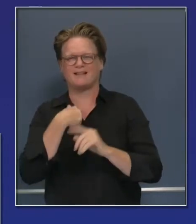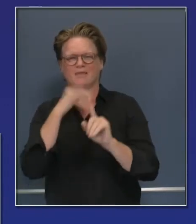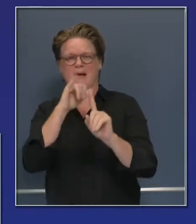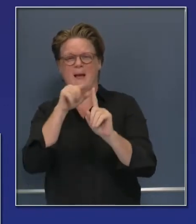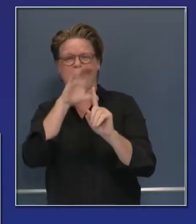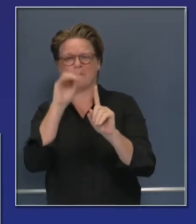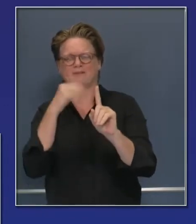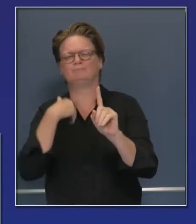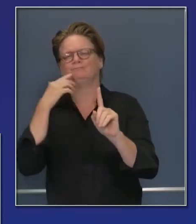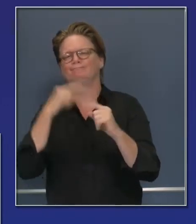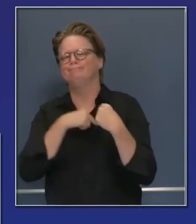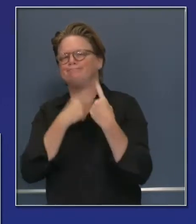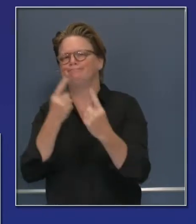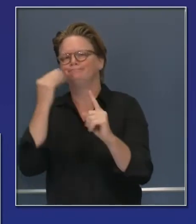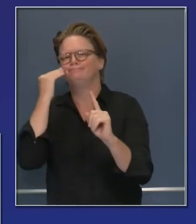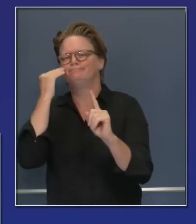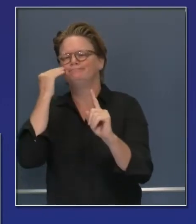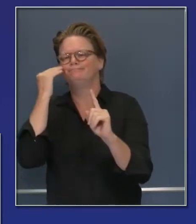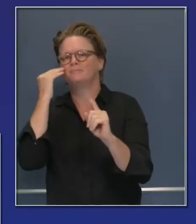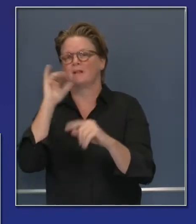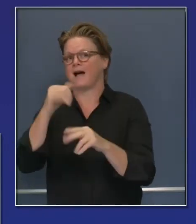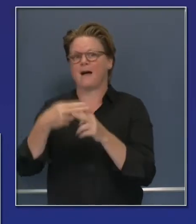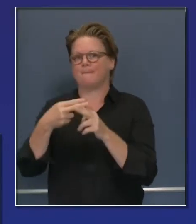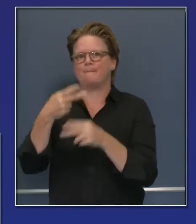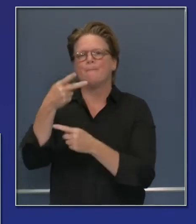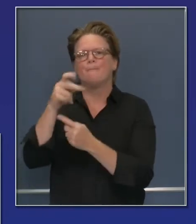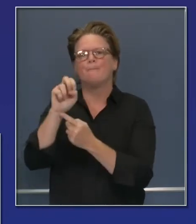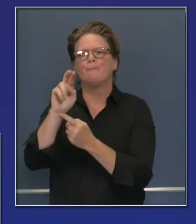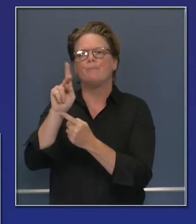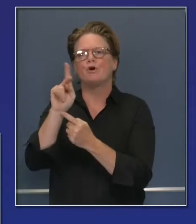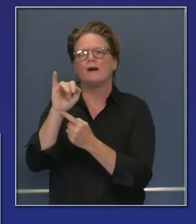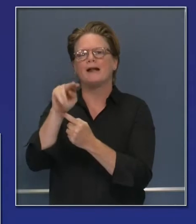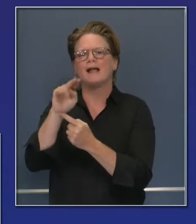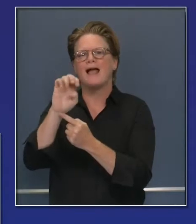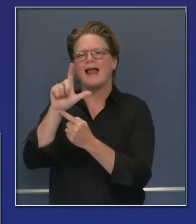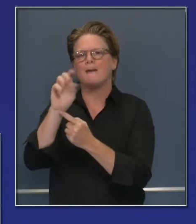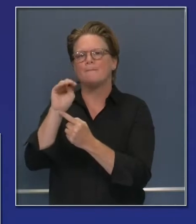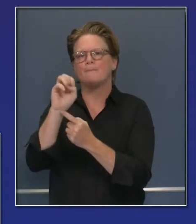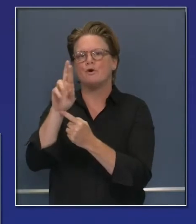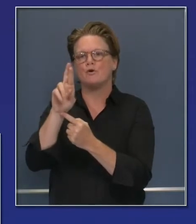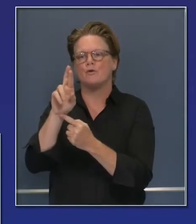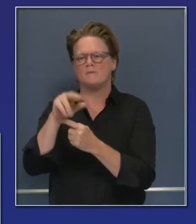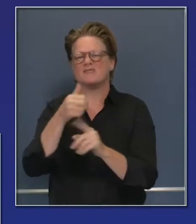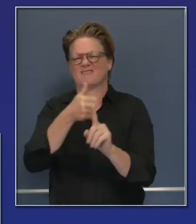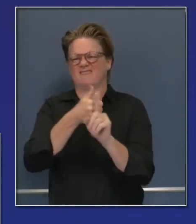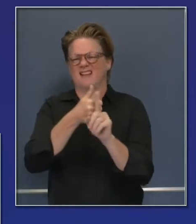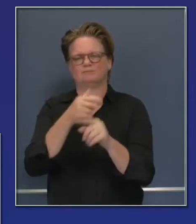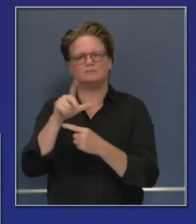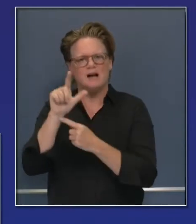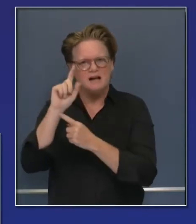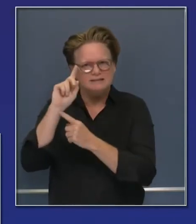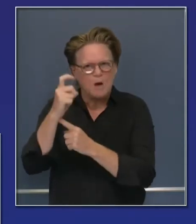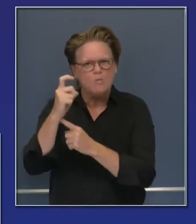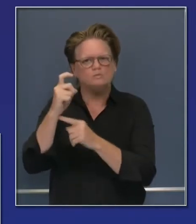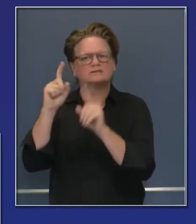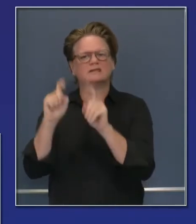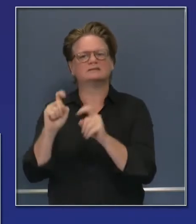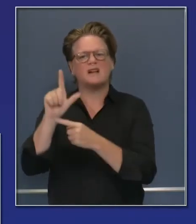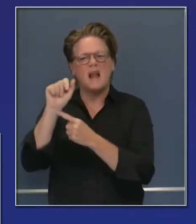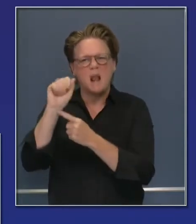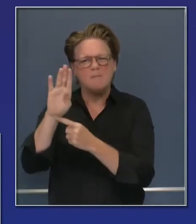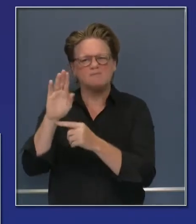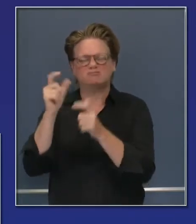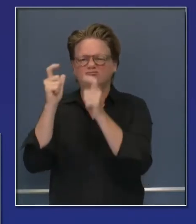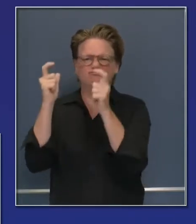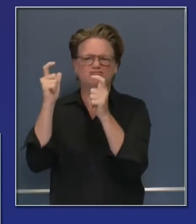kids, the Perkin-Elmer test that many of you that have had a newborn baby are familiar with. In the state of California, we've